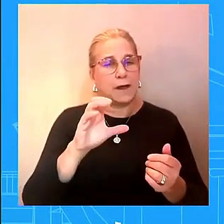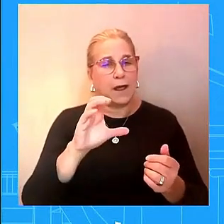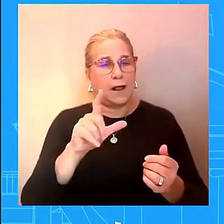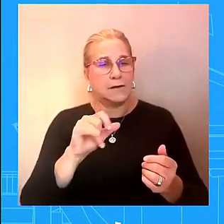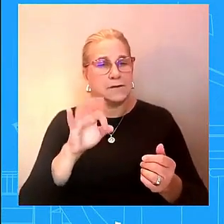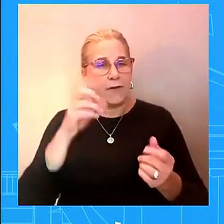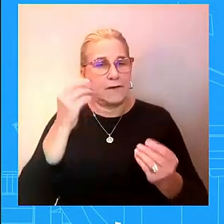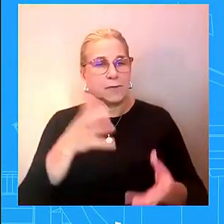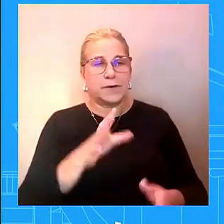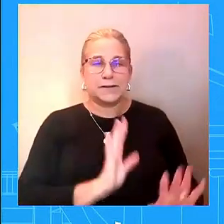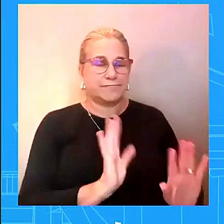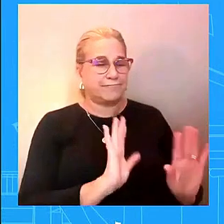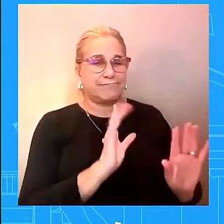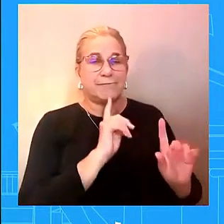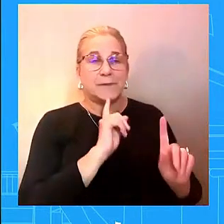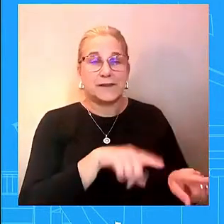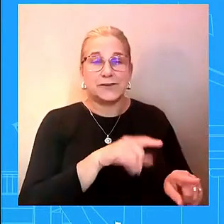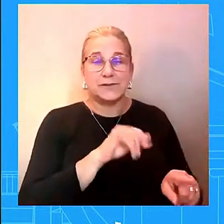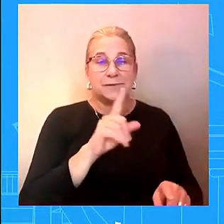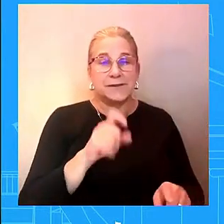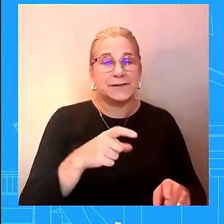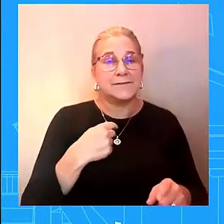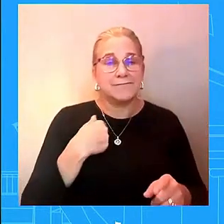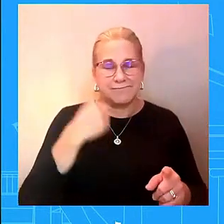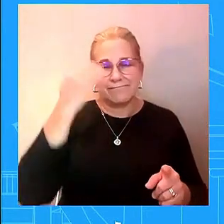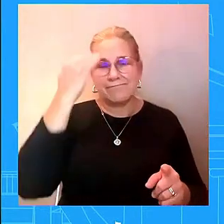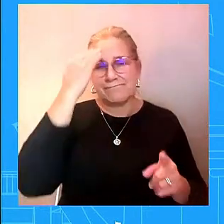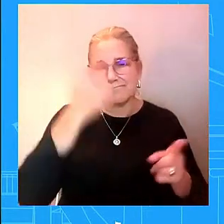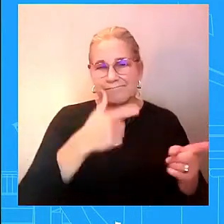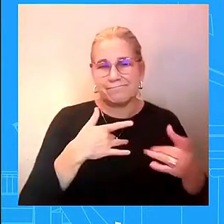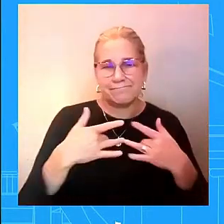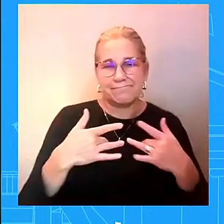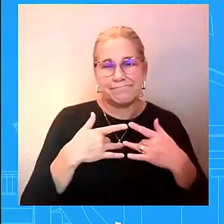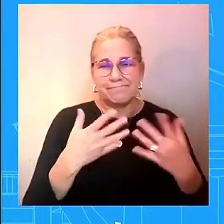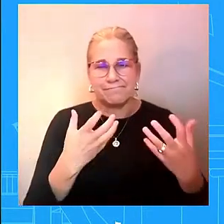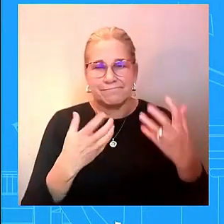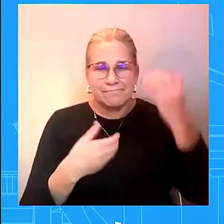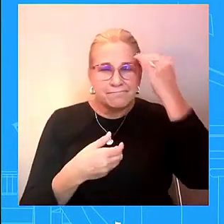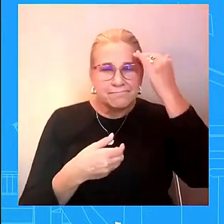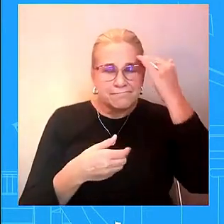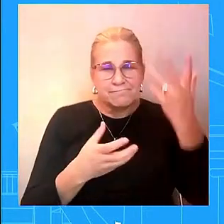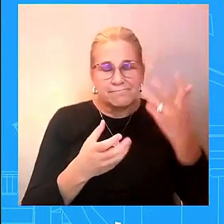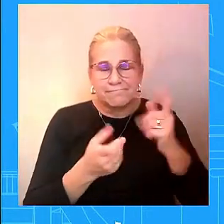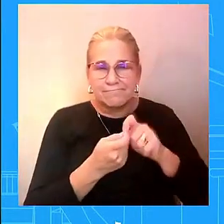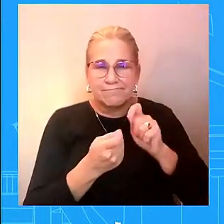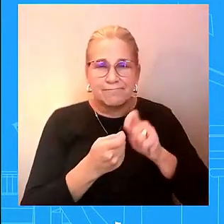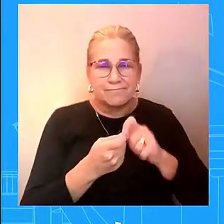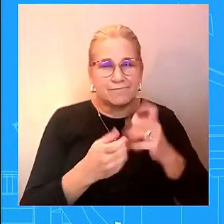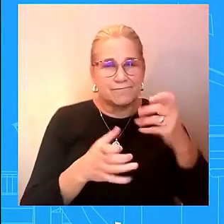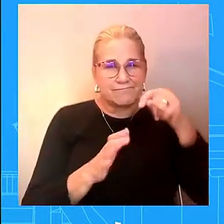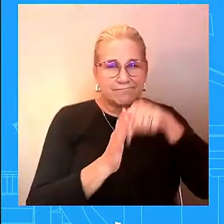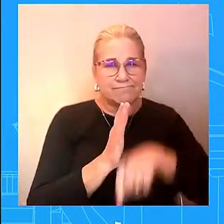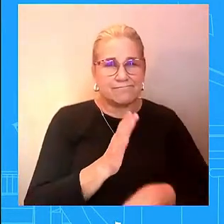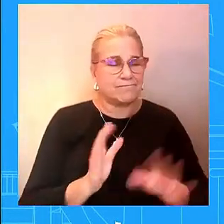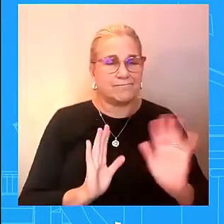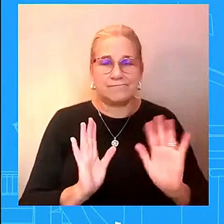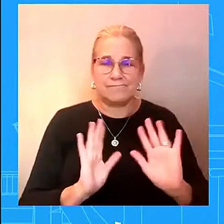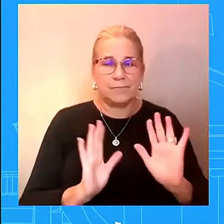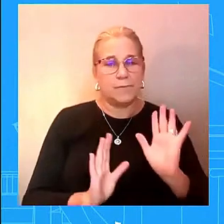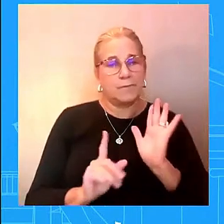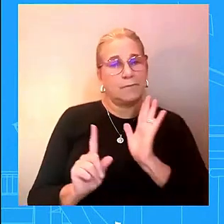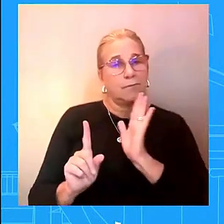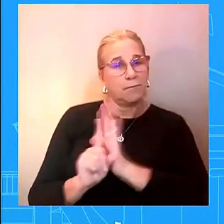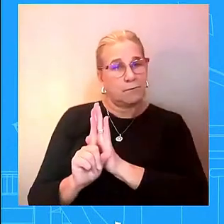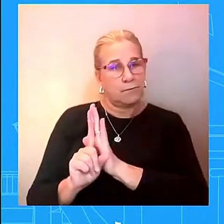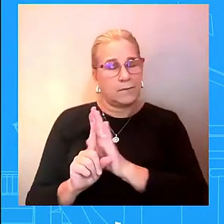very concerned i'm not going to get into specifics i'm not going to get into details that's something for doj doj ic and dod to get into